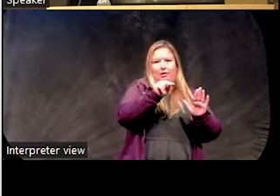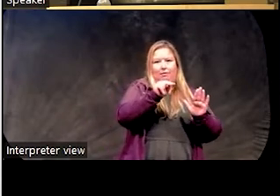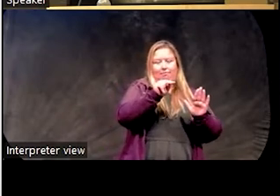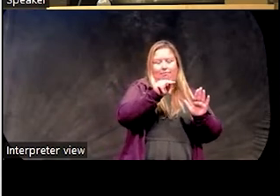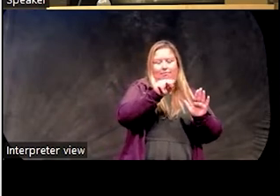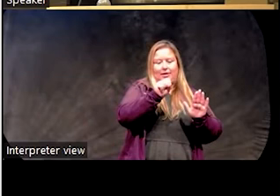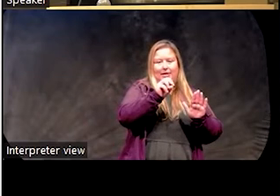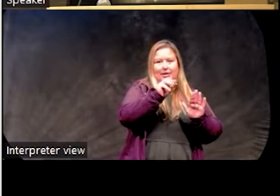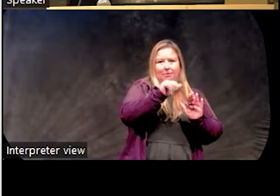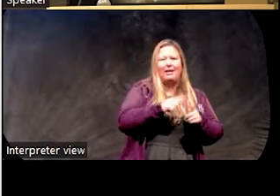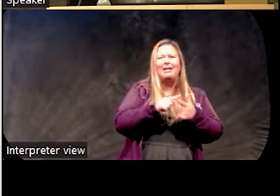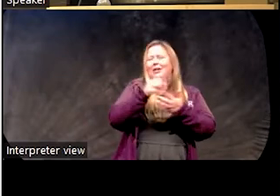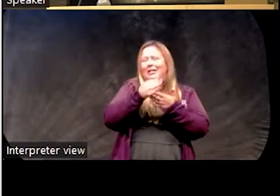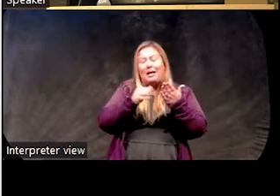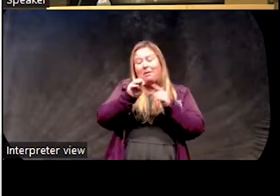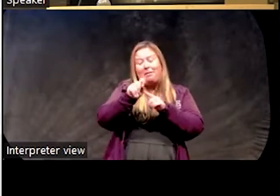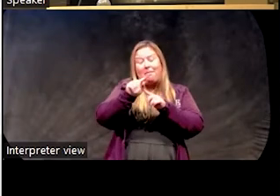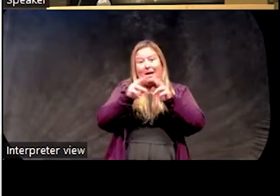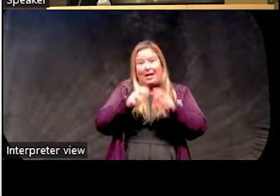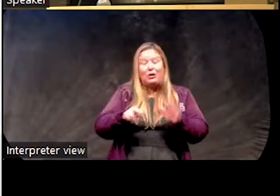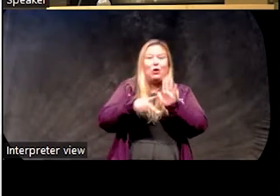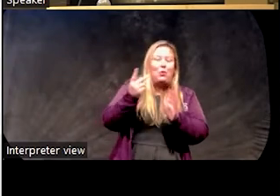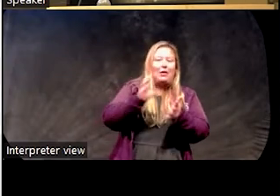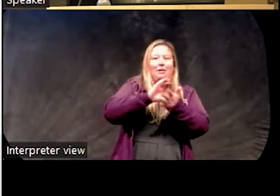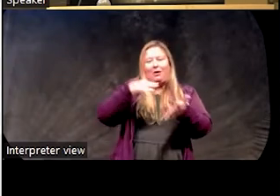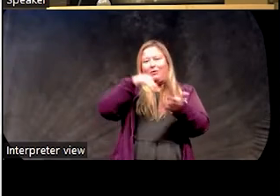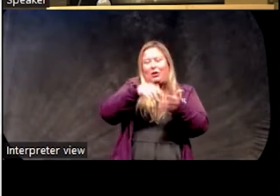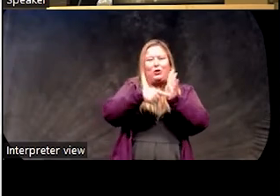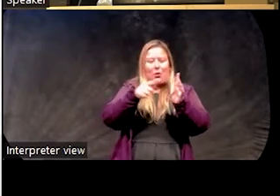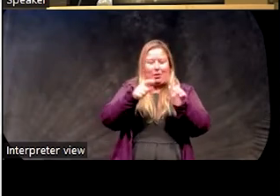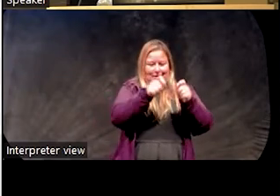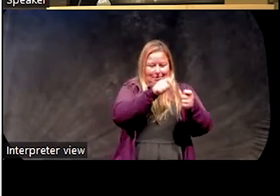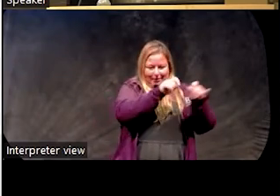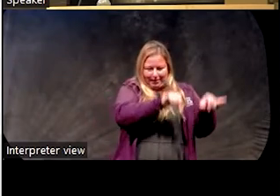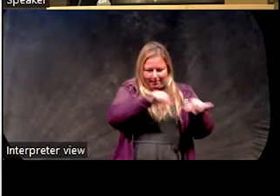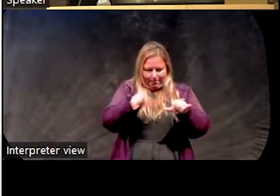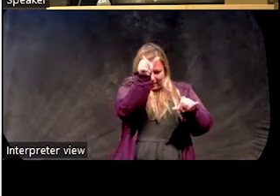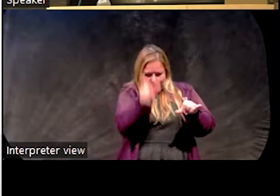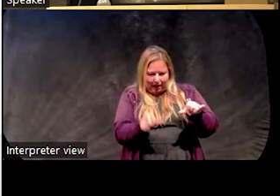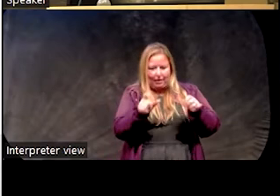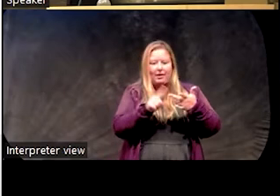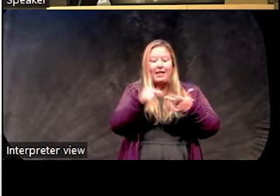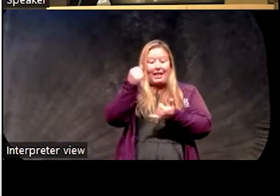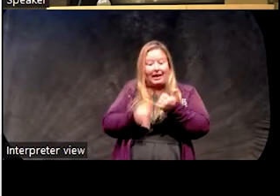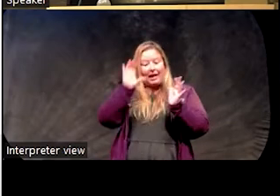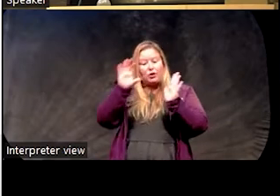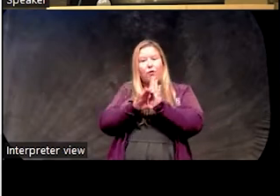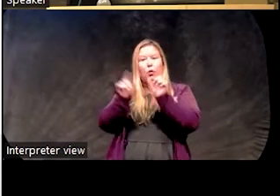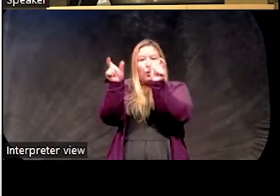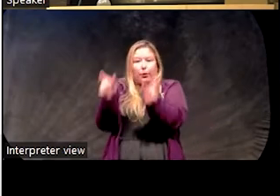it's a meta-analysis with twice the number of studies showing exactly the same thing in the last slide, the last diagram here,